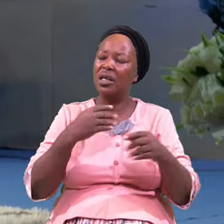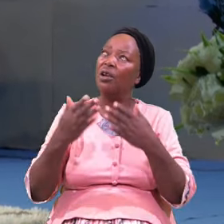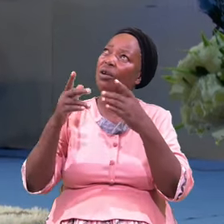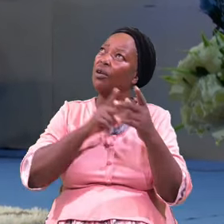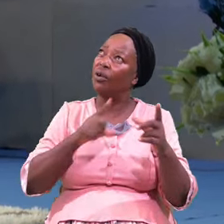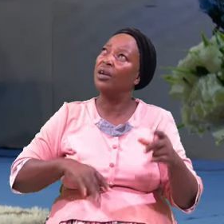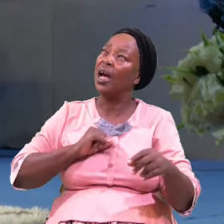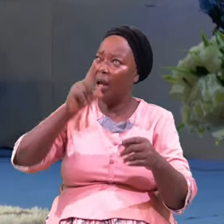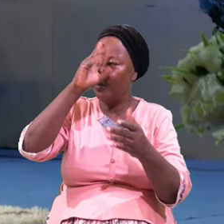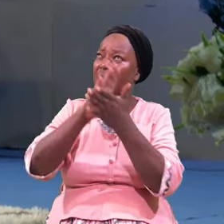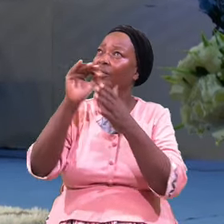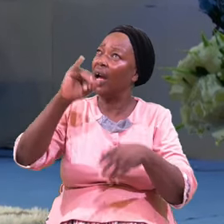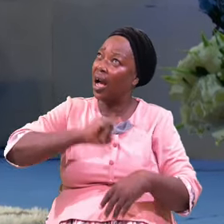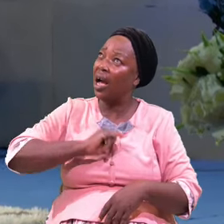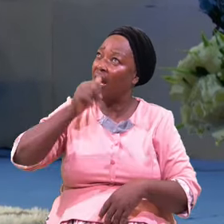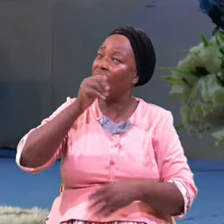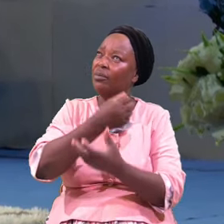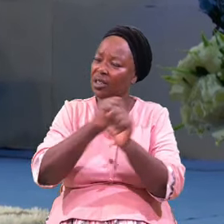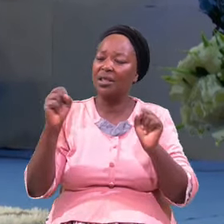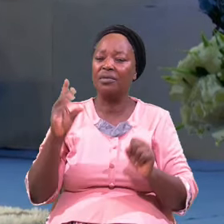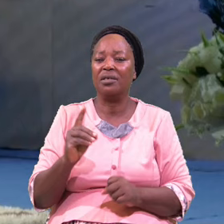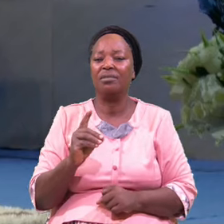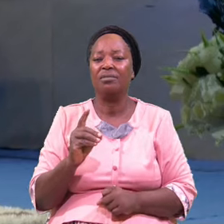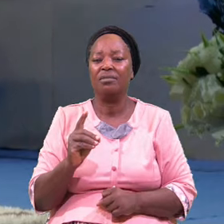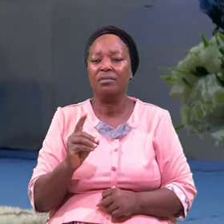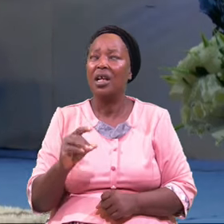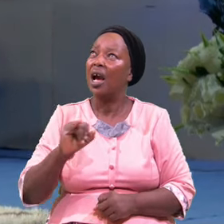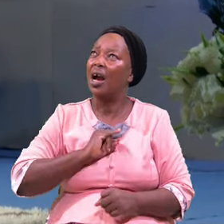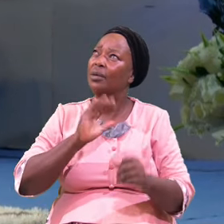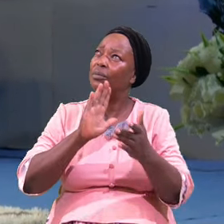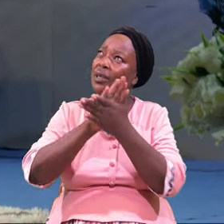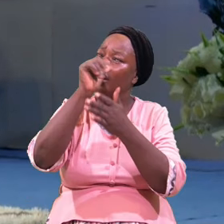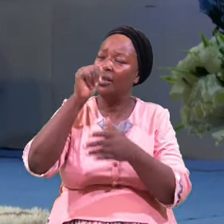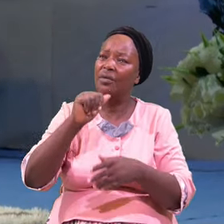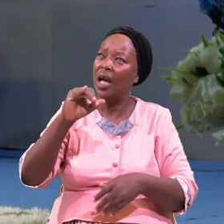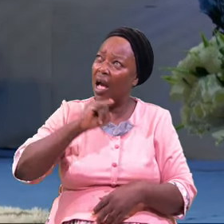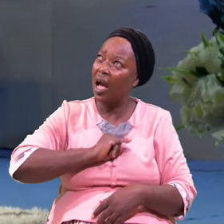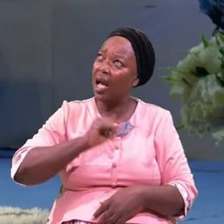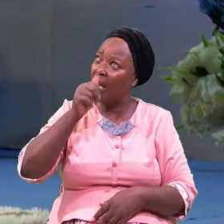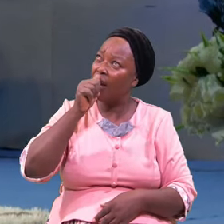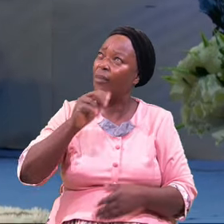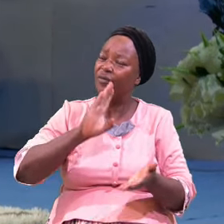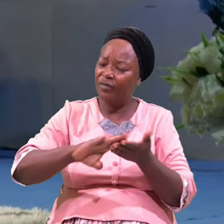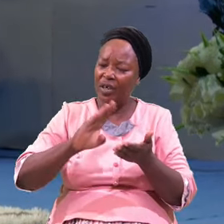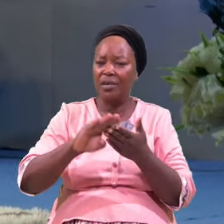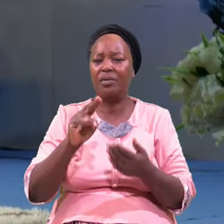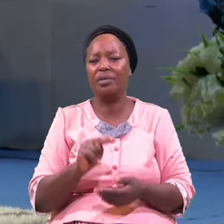I Am Safe I Believe I Am Forgiven